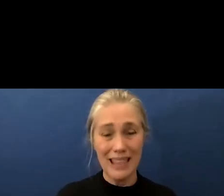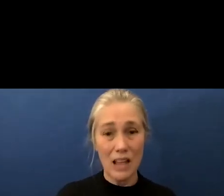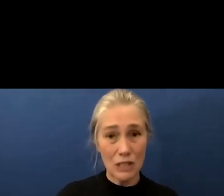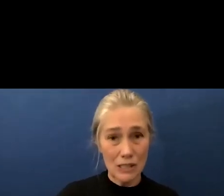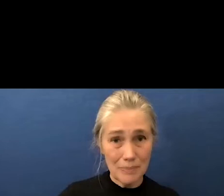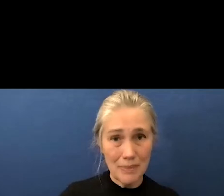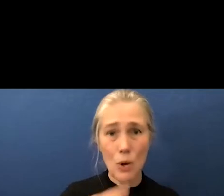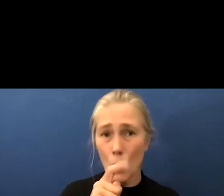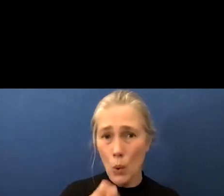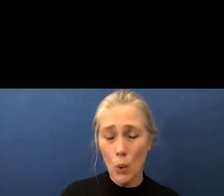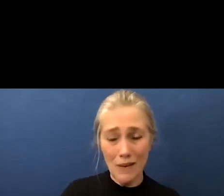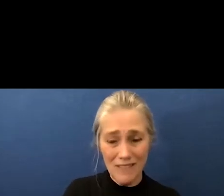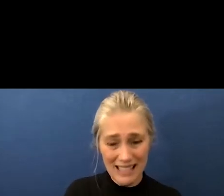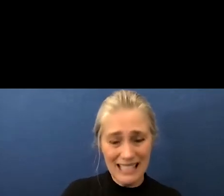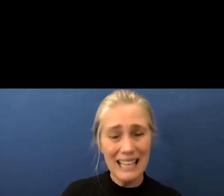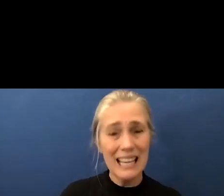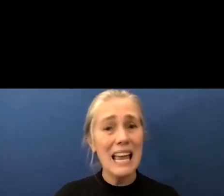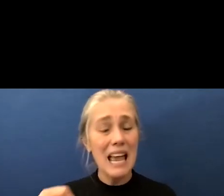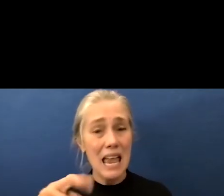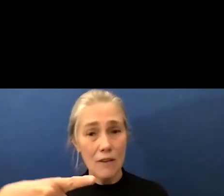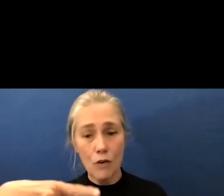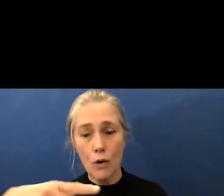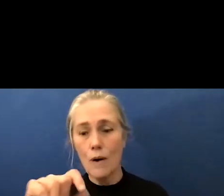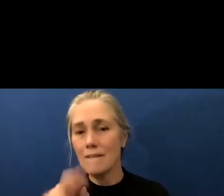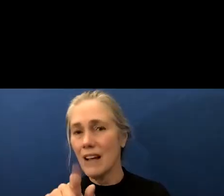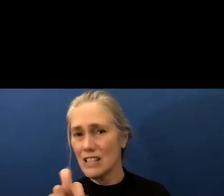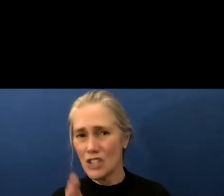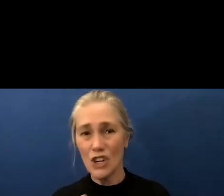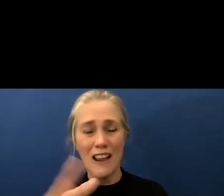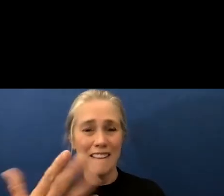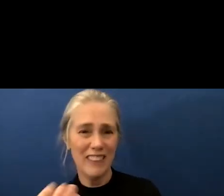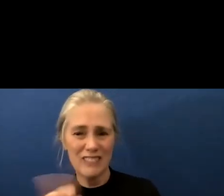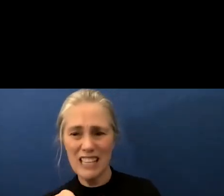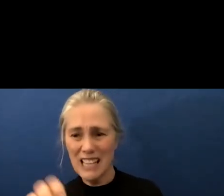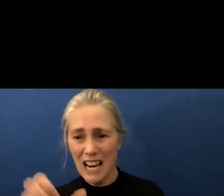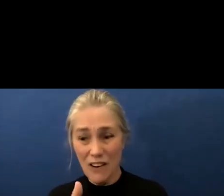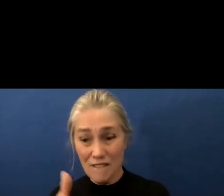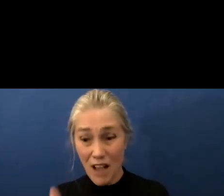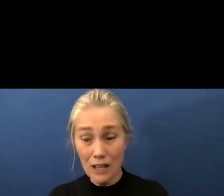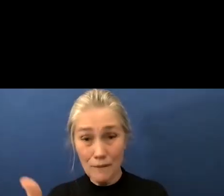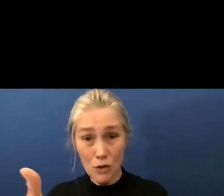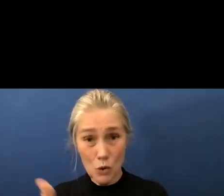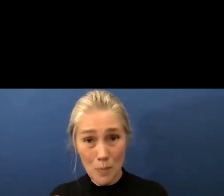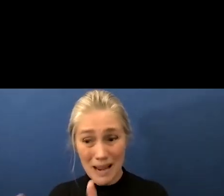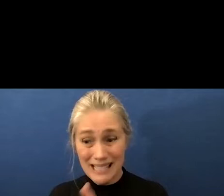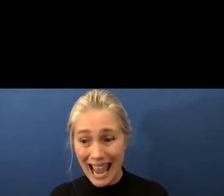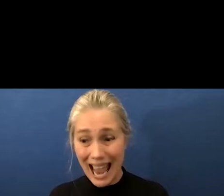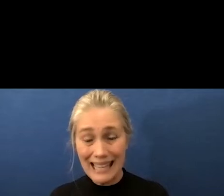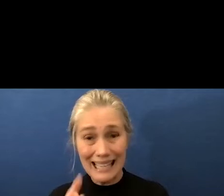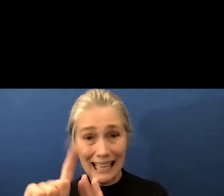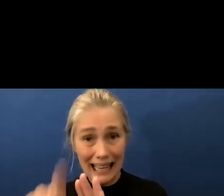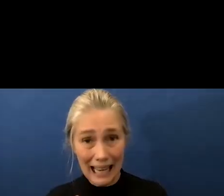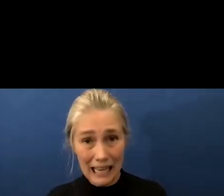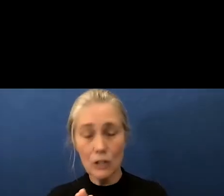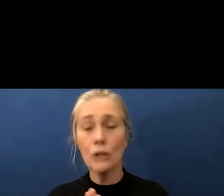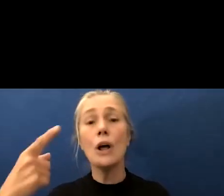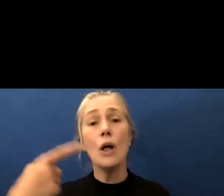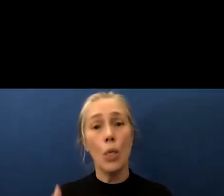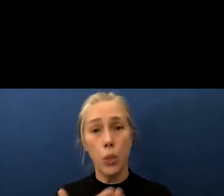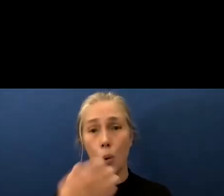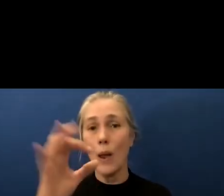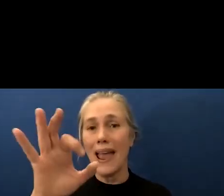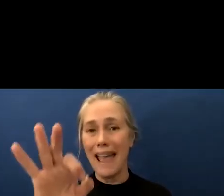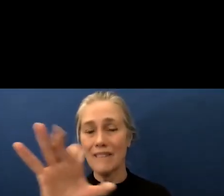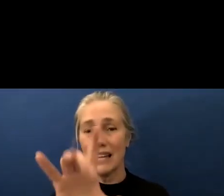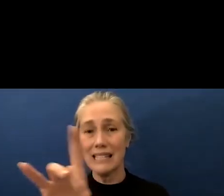of 1500 were followed for two months 1500 were later added at the request of the fda to